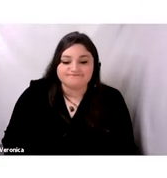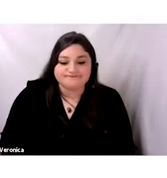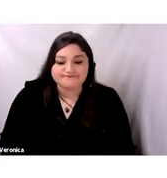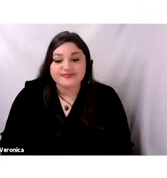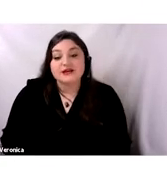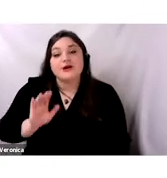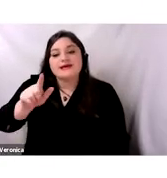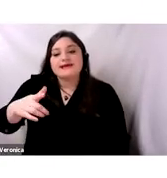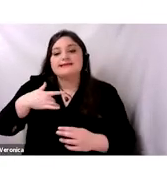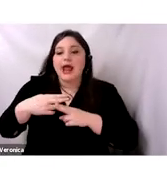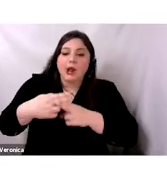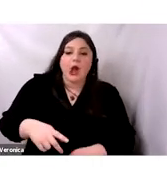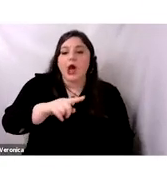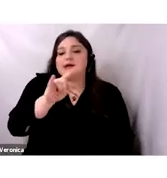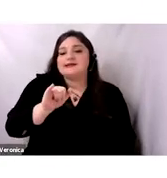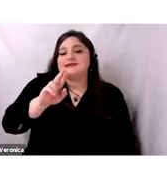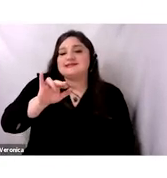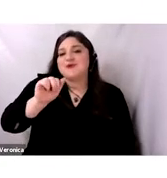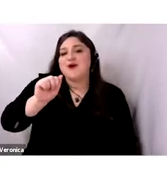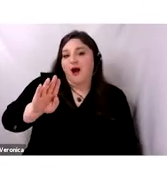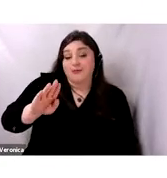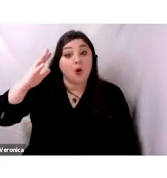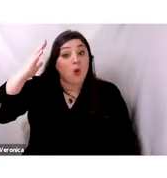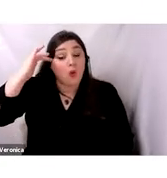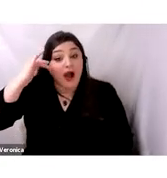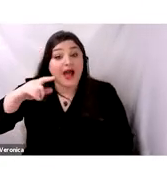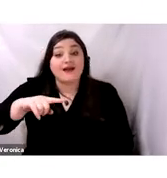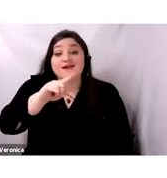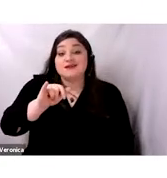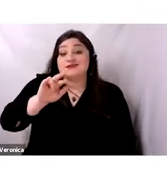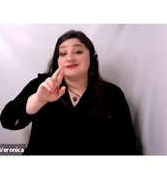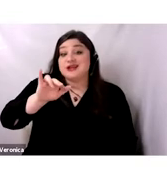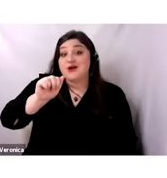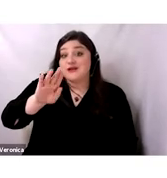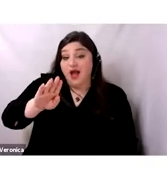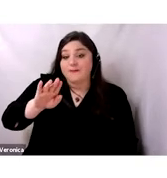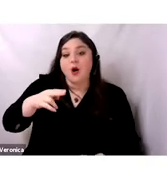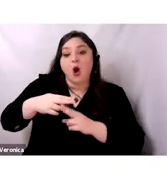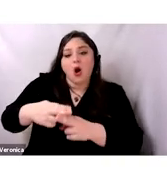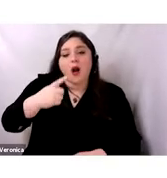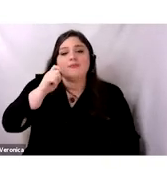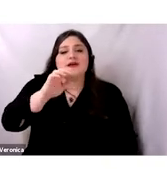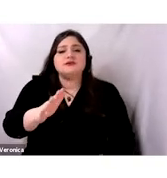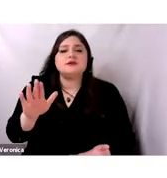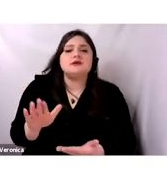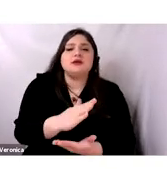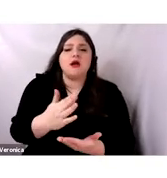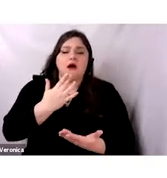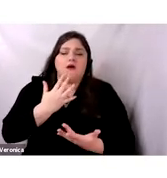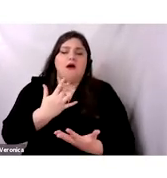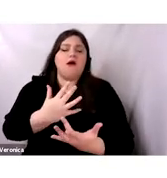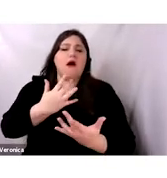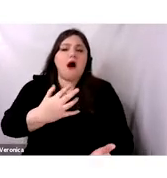old Arabic. Ziriyab means two things. He was nicknamed Ziriyab because of his melodious voice and his dark